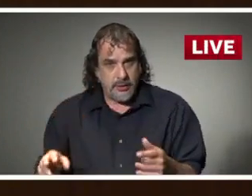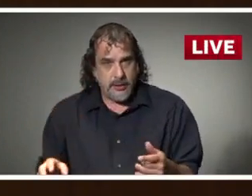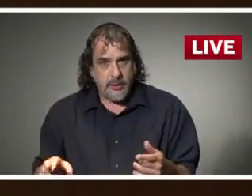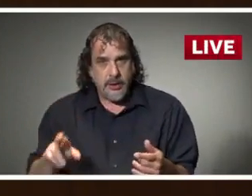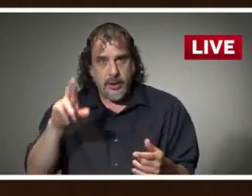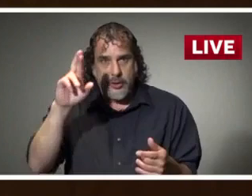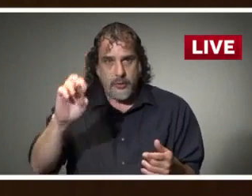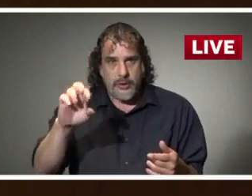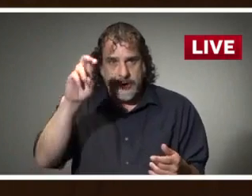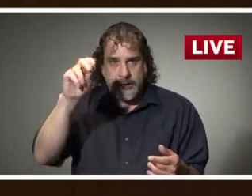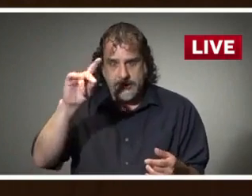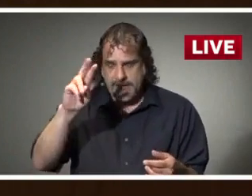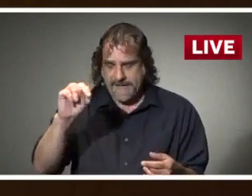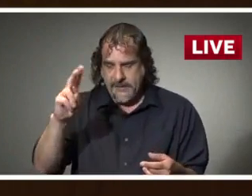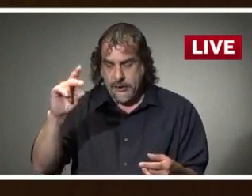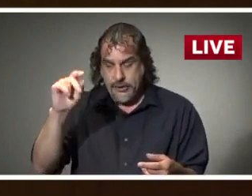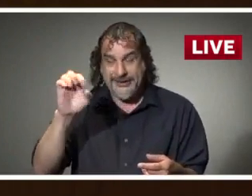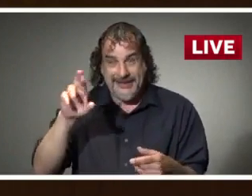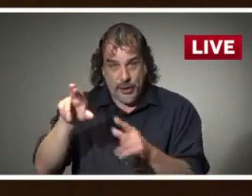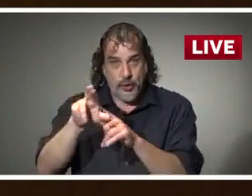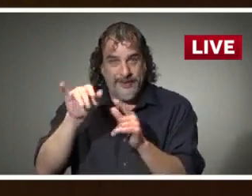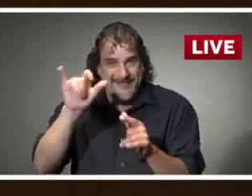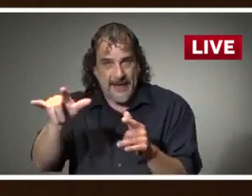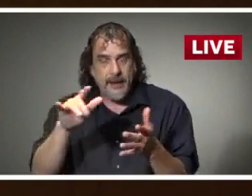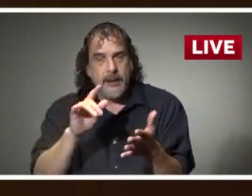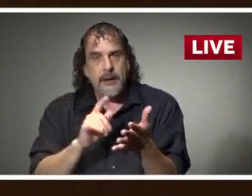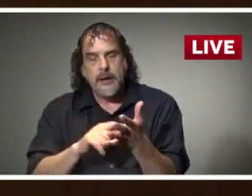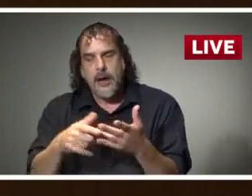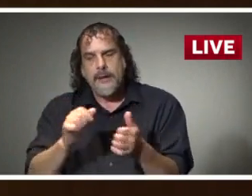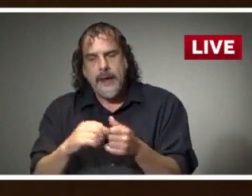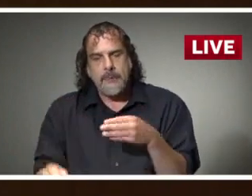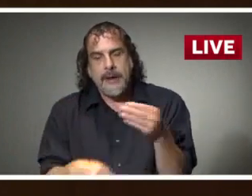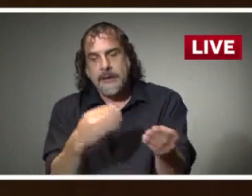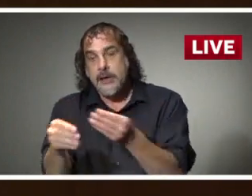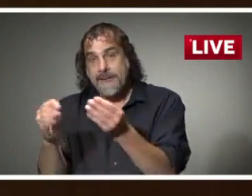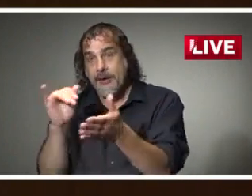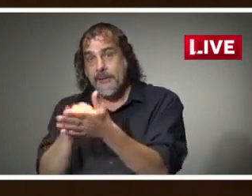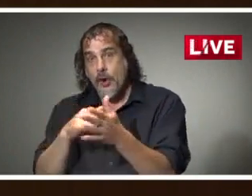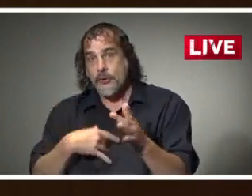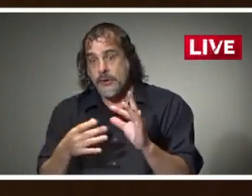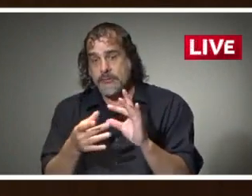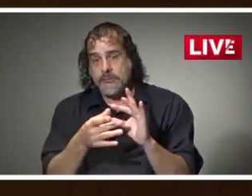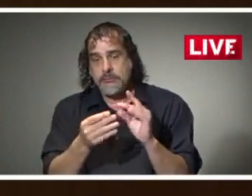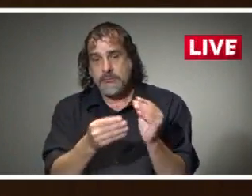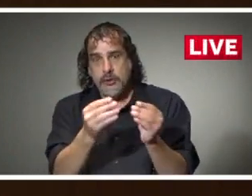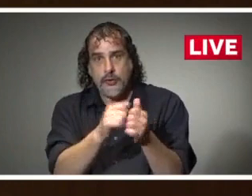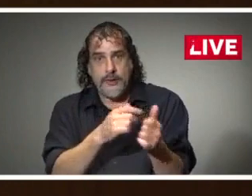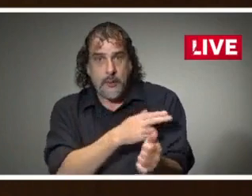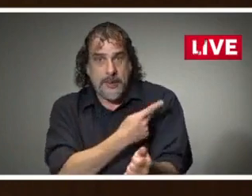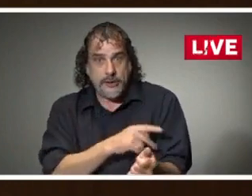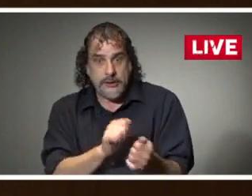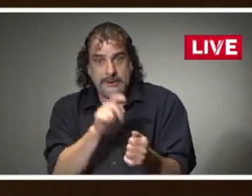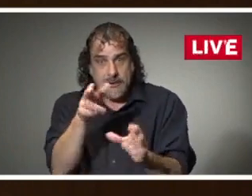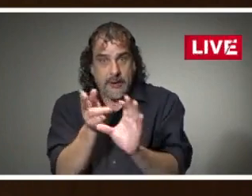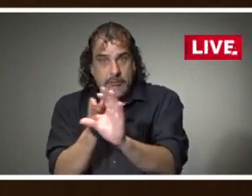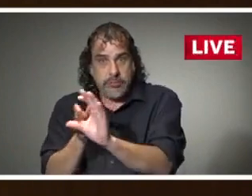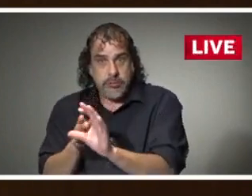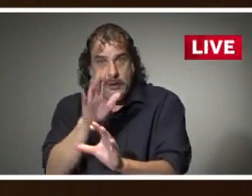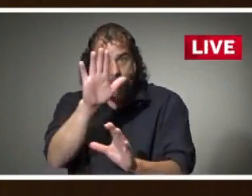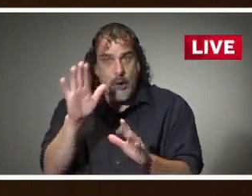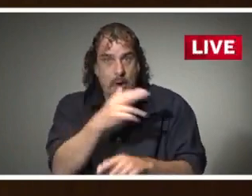who have been critically ill with coronavirus are eligible to receive this medication to distribute to their to their patients in the hospital.